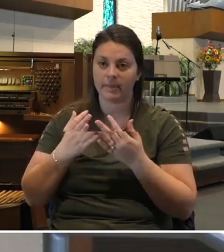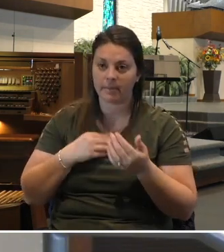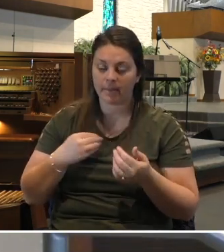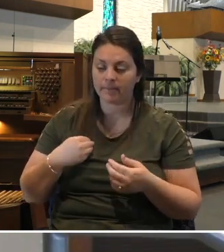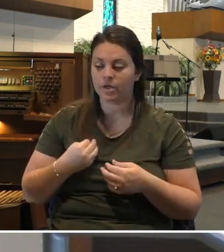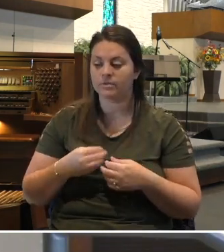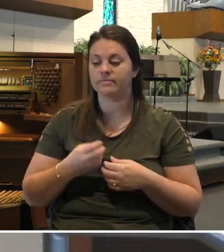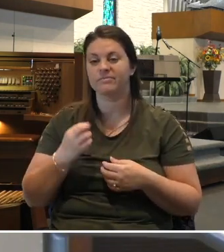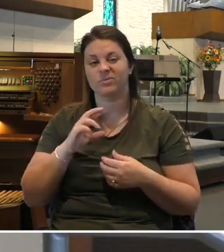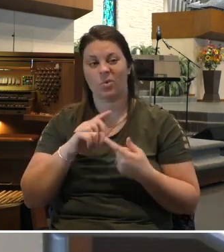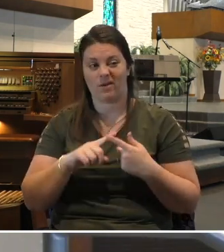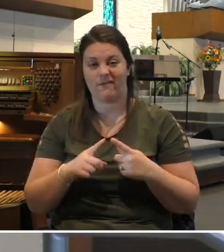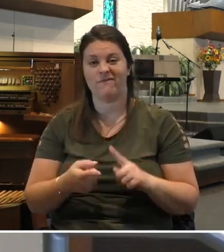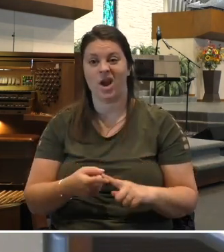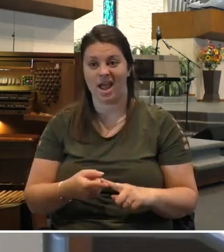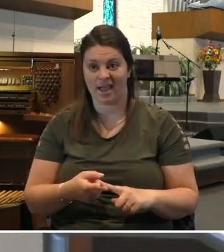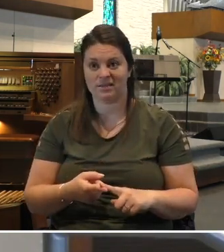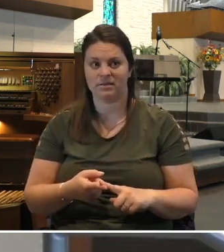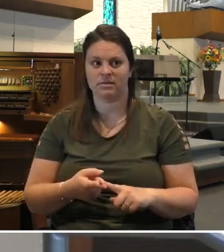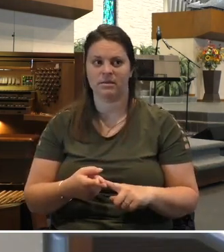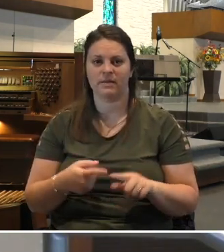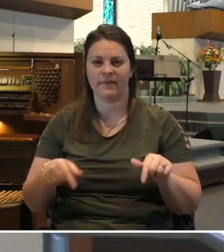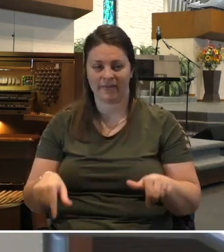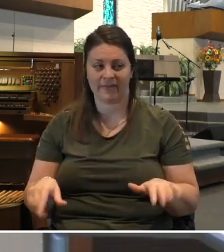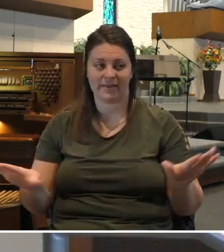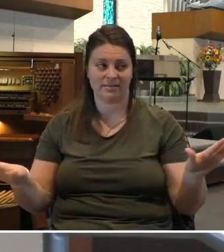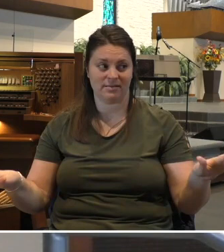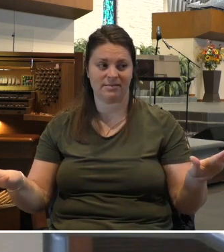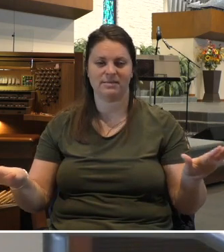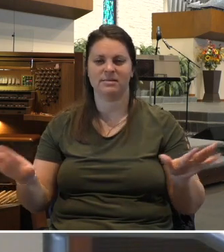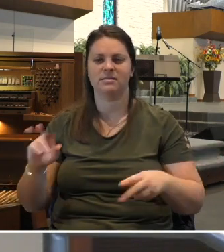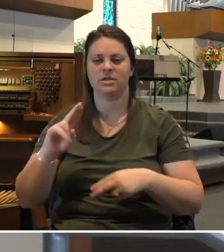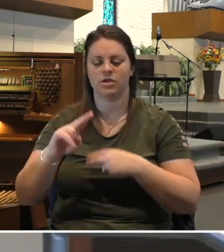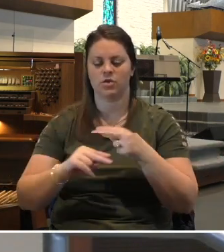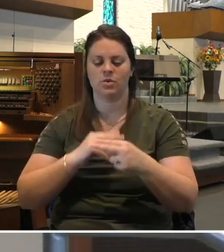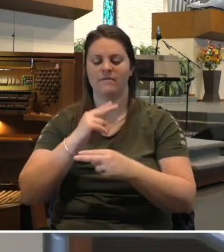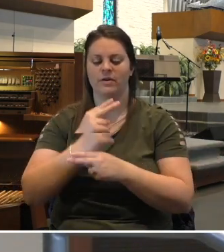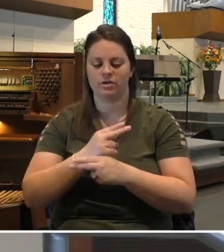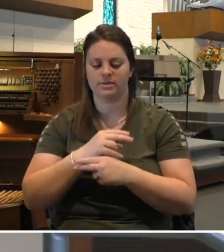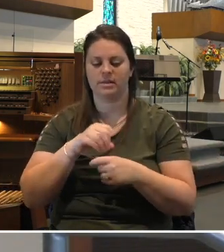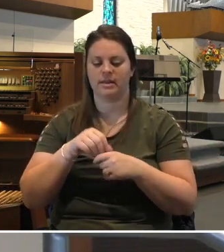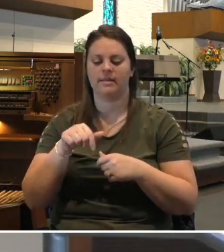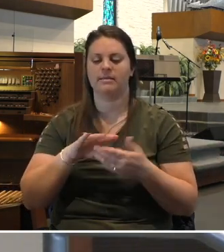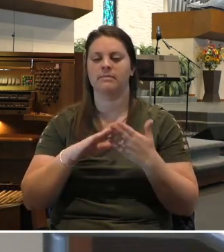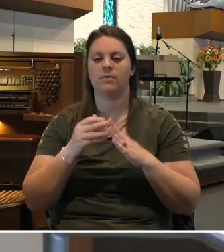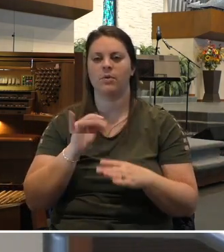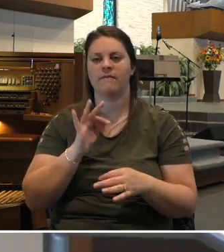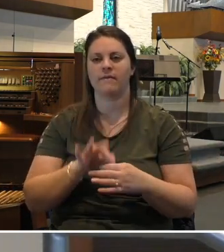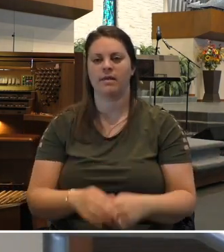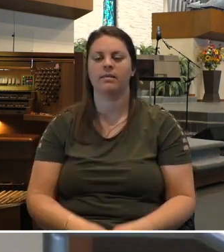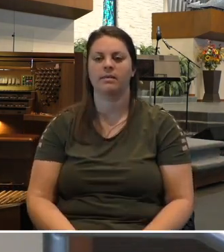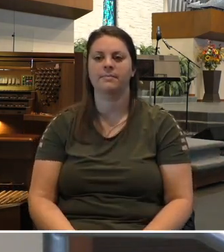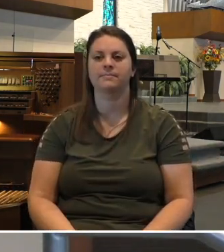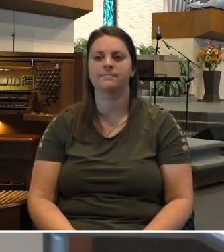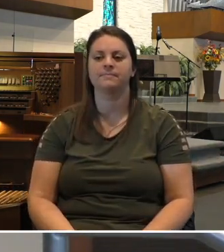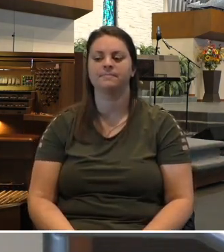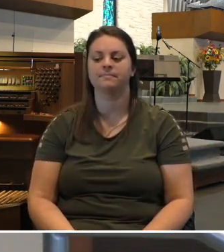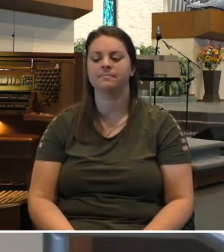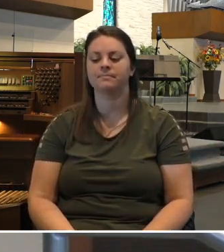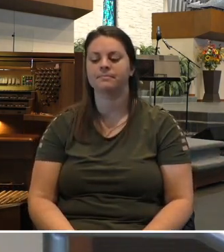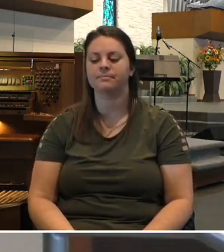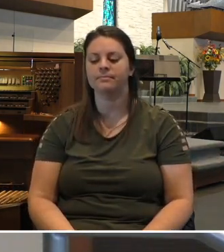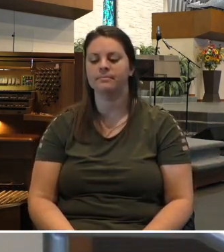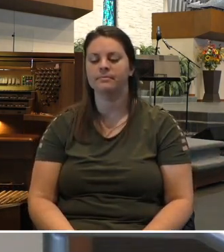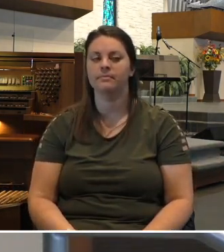this is something that is absolutely universal in this community of faith. And as much as all of us know